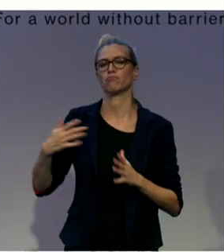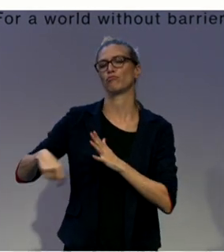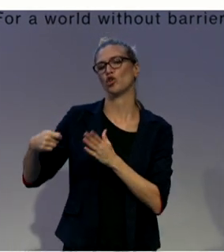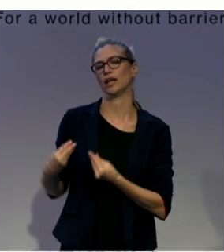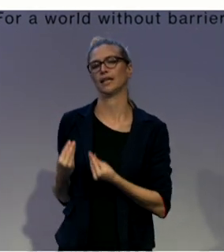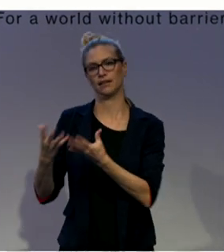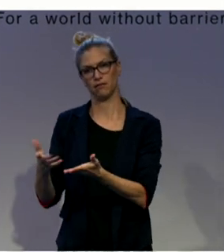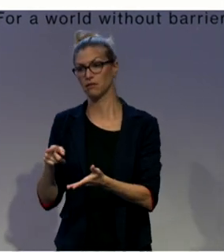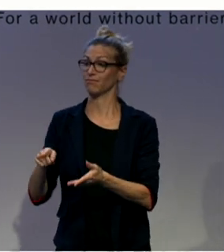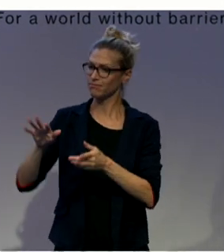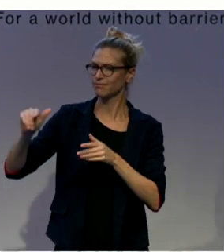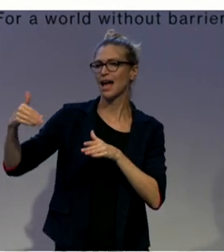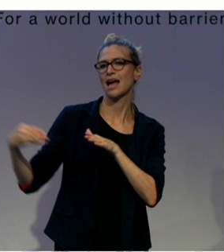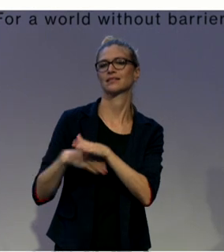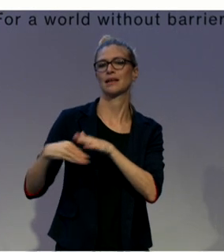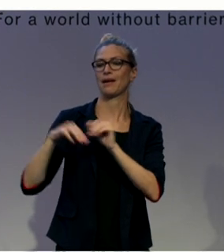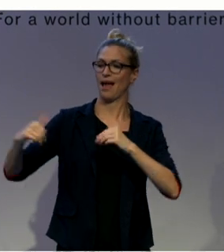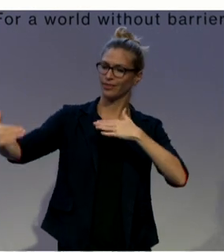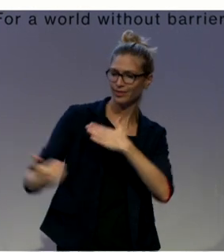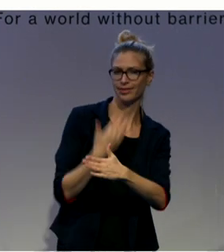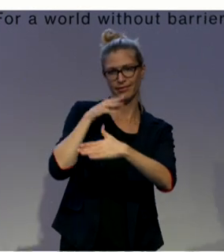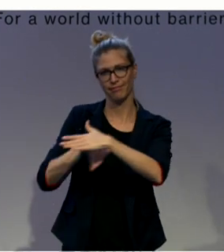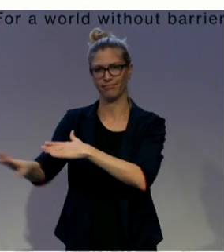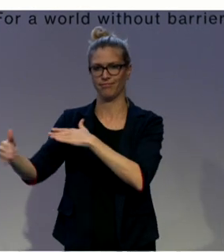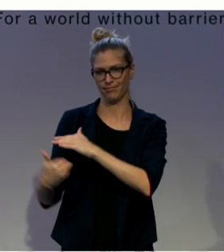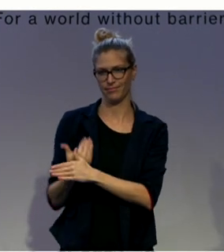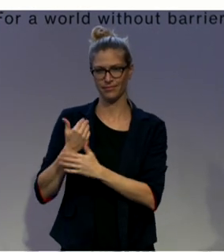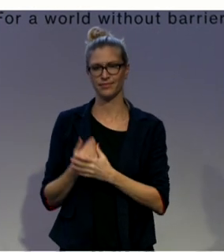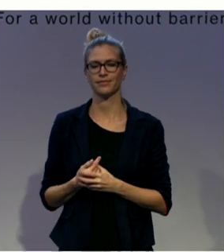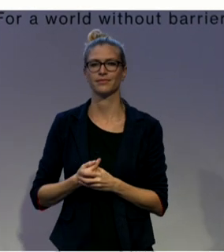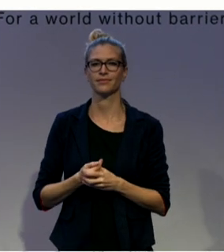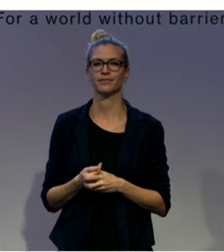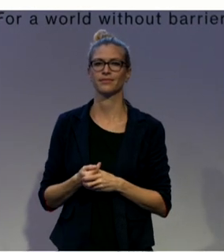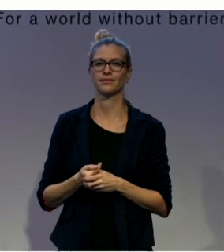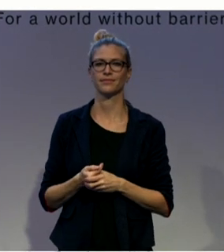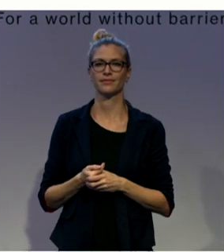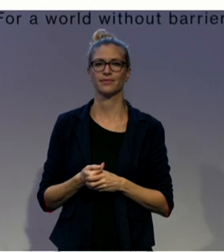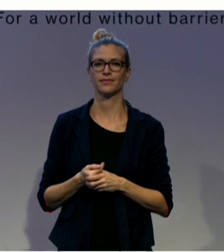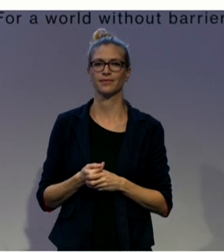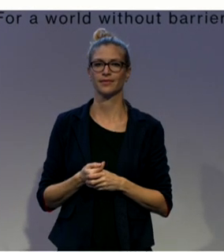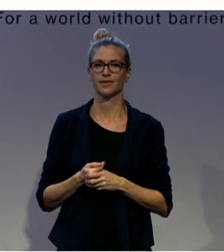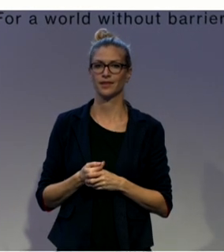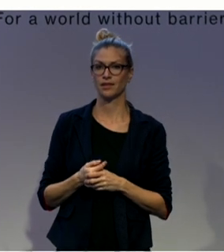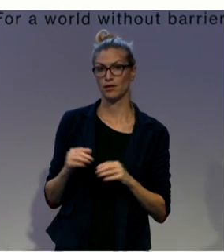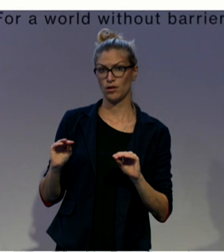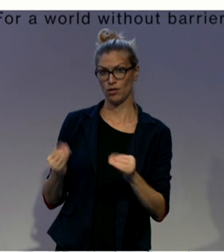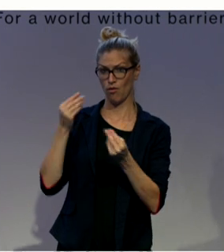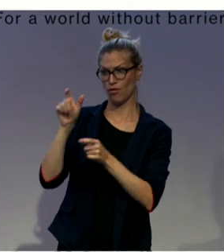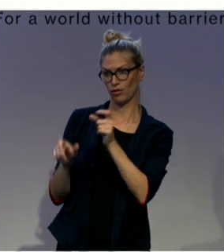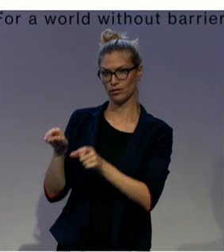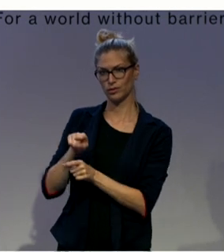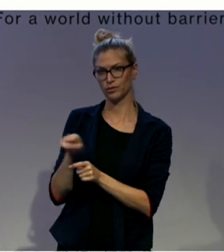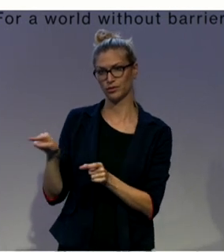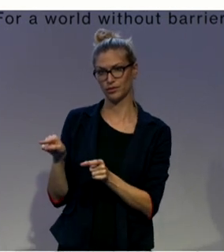communication every time. The goal is to tease the youth to discover the obvious